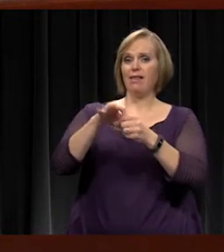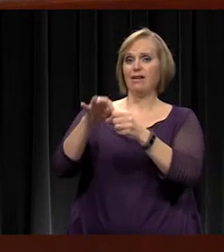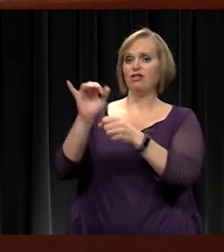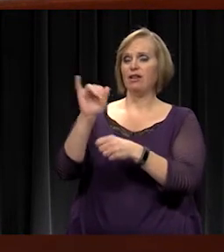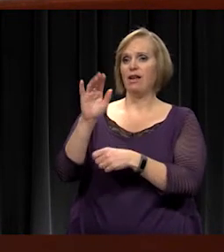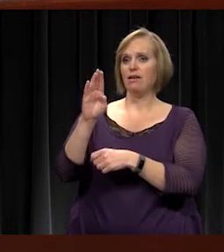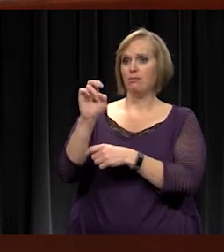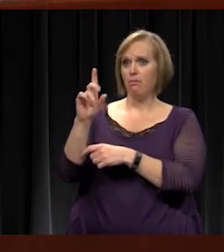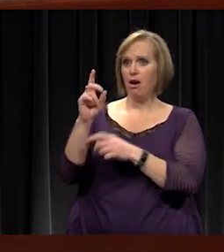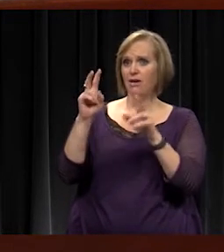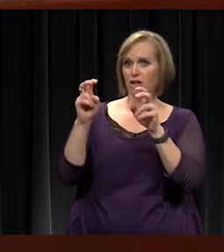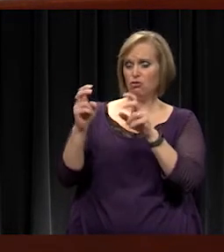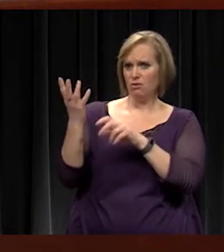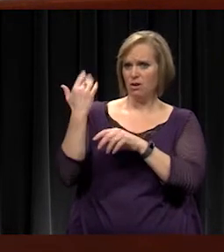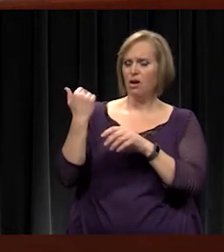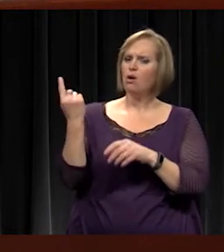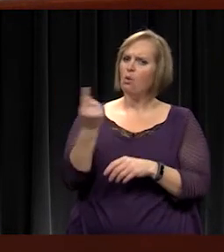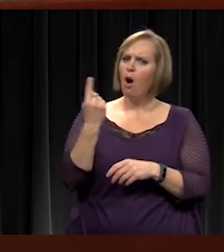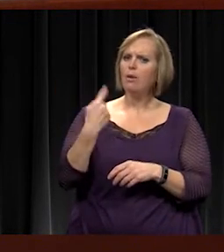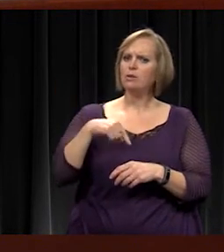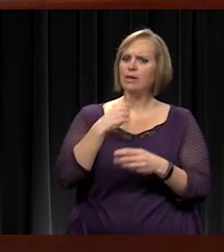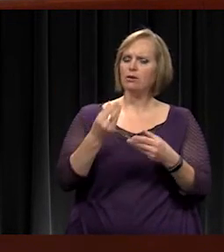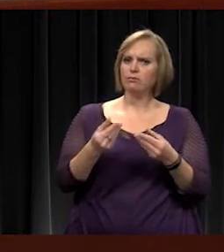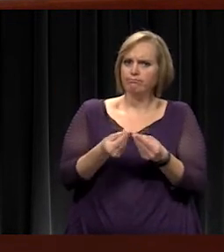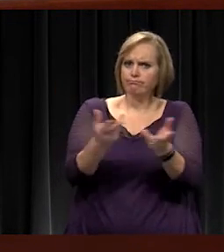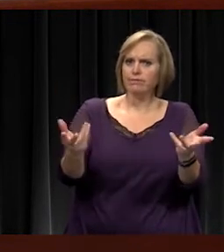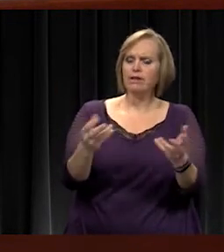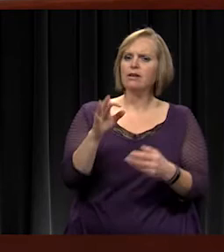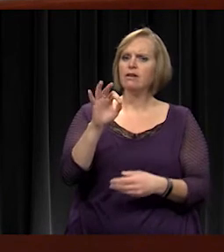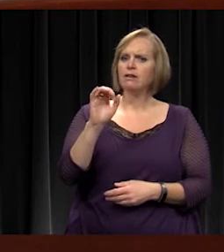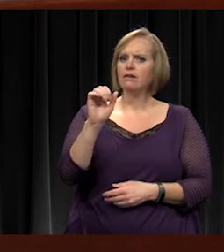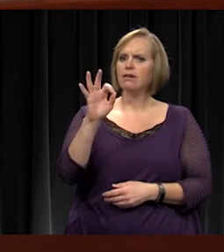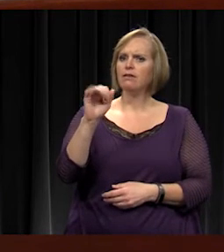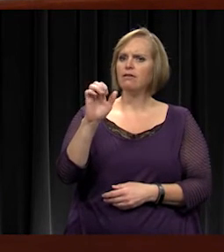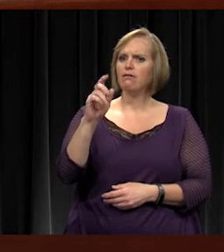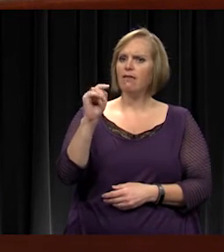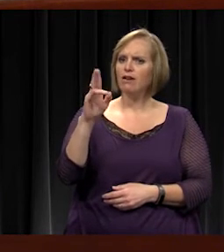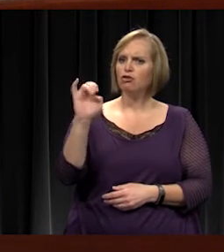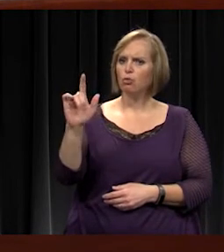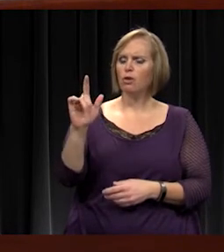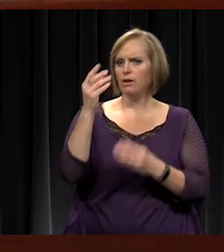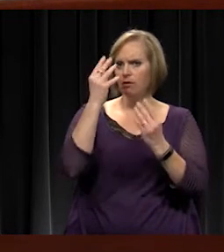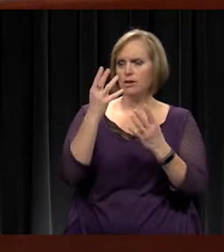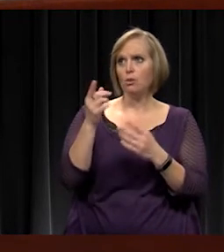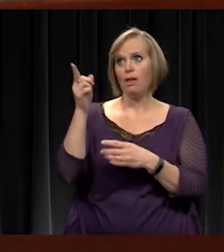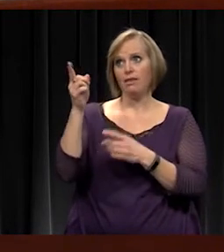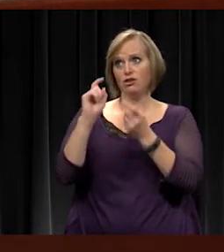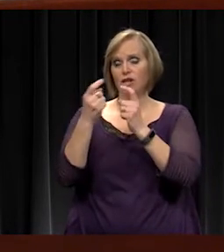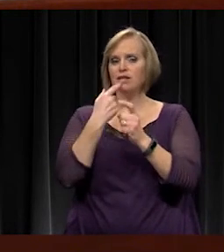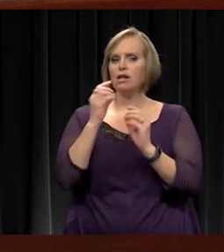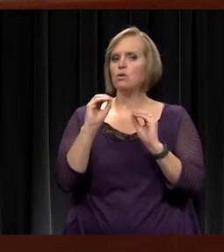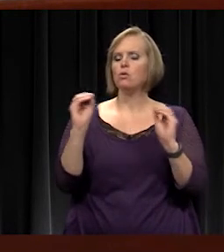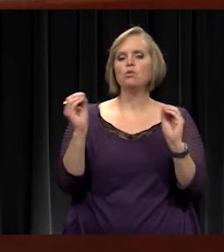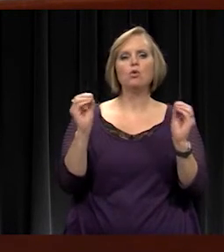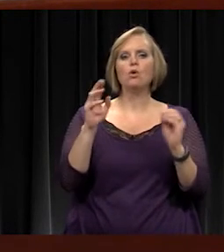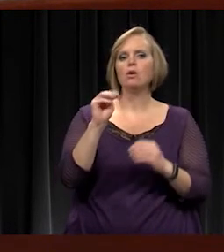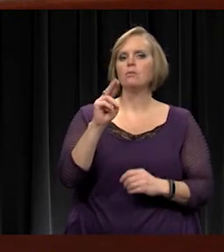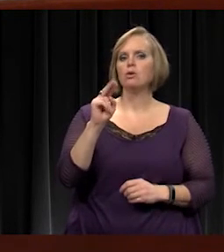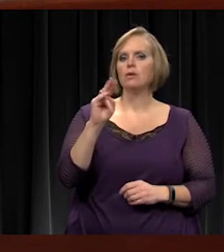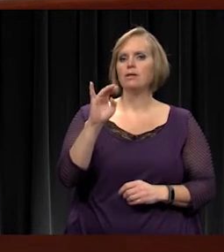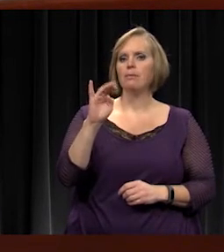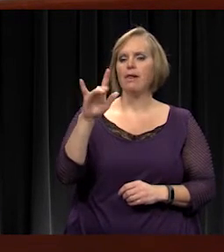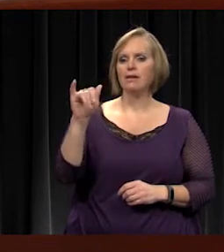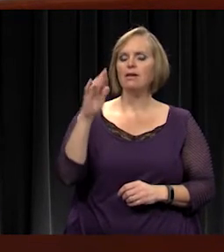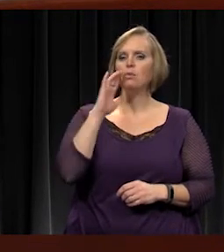past, we've always been able to put out factual information. Well, this is a change that says no municipality shall use government funds